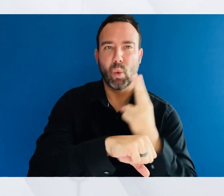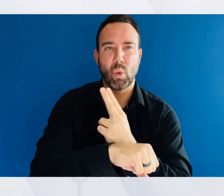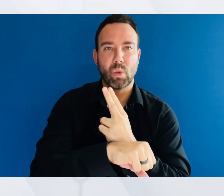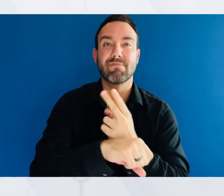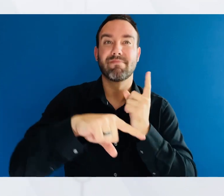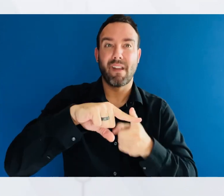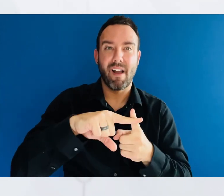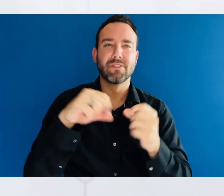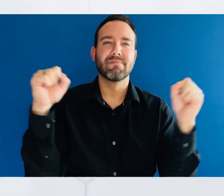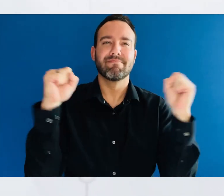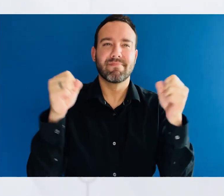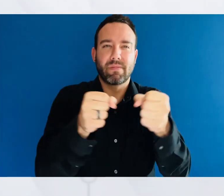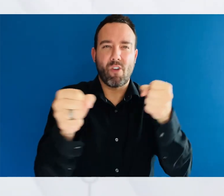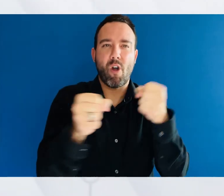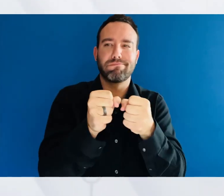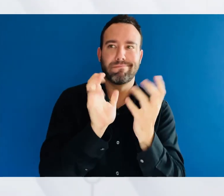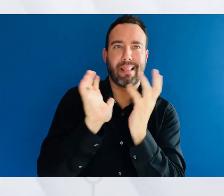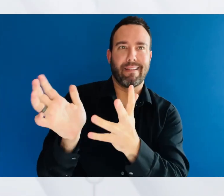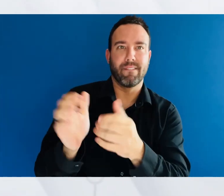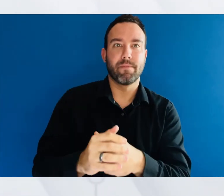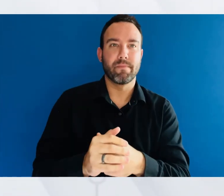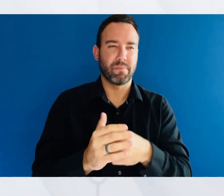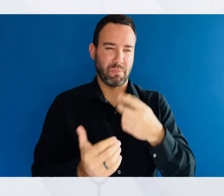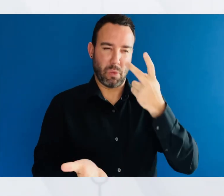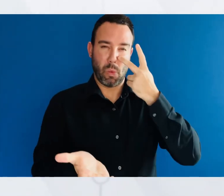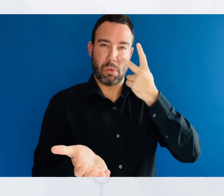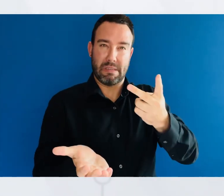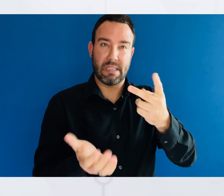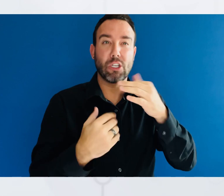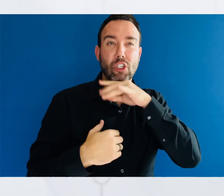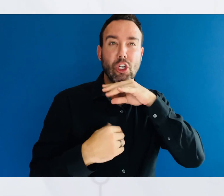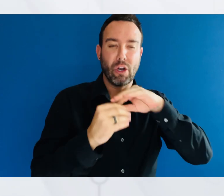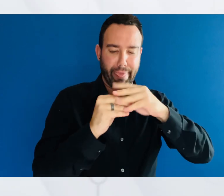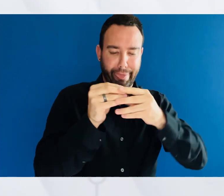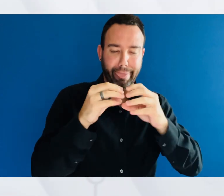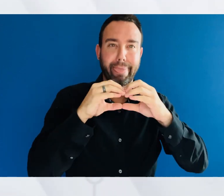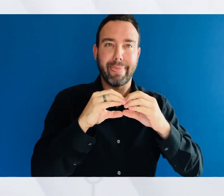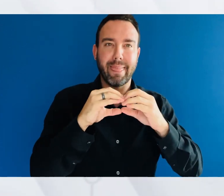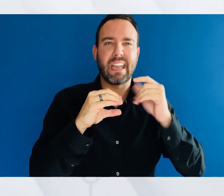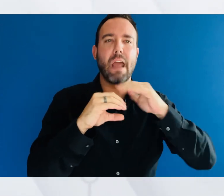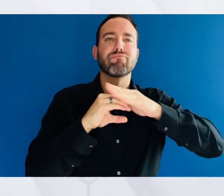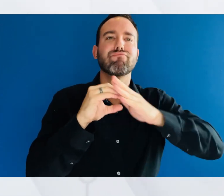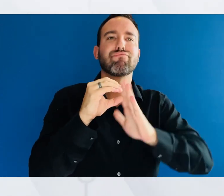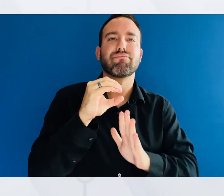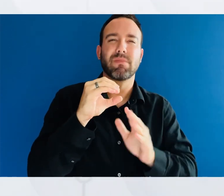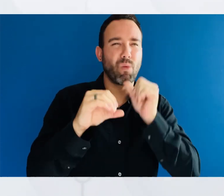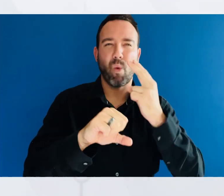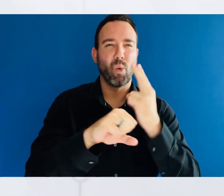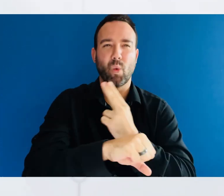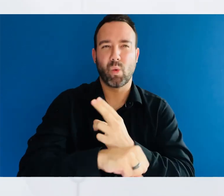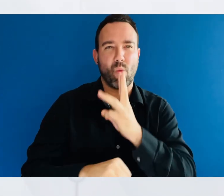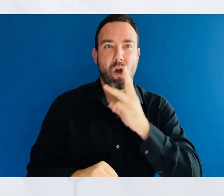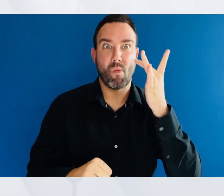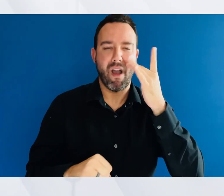You can rub dirt off of eggs with fine sandpaper, a brush, or a cloth. Don't wash eggs with water because that can pull